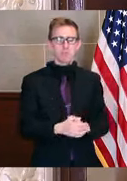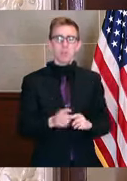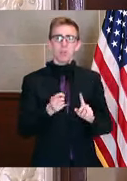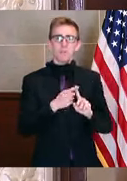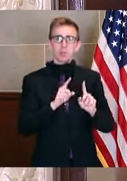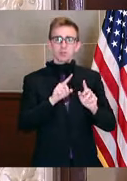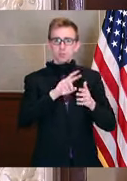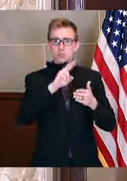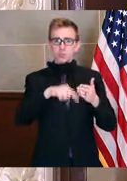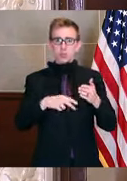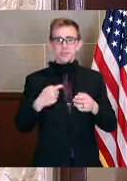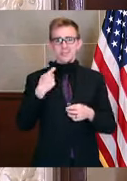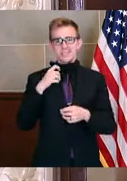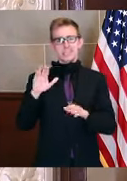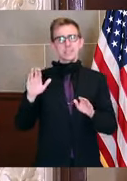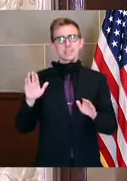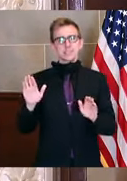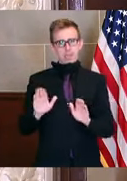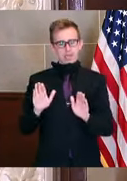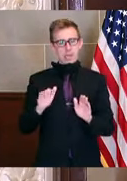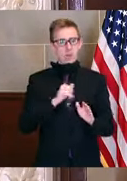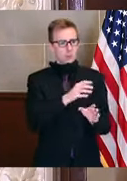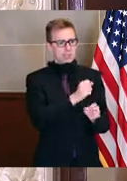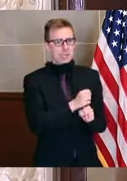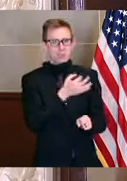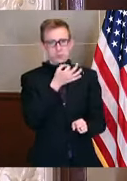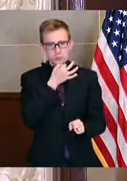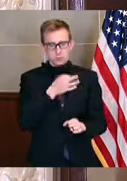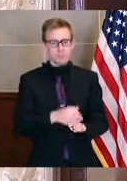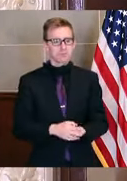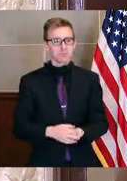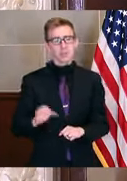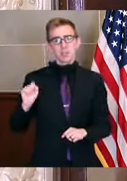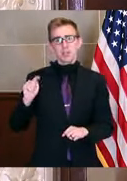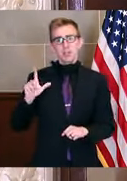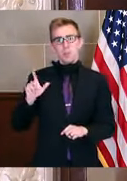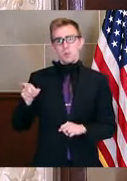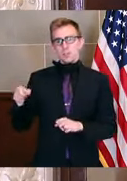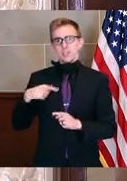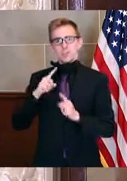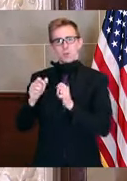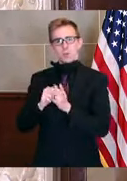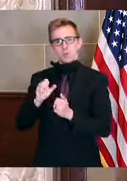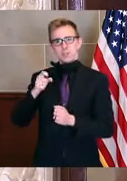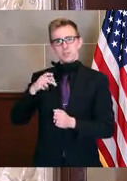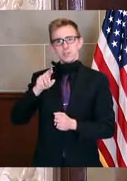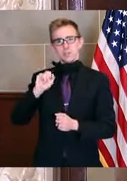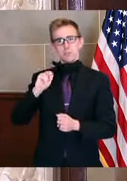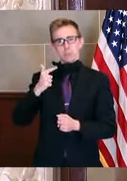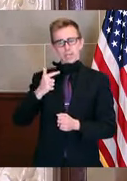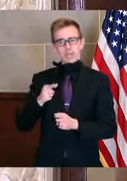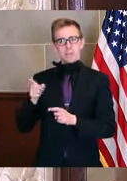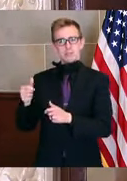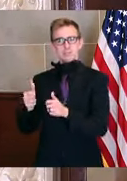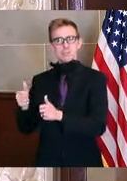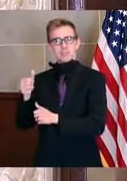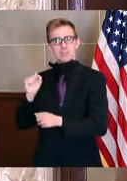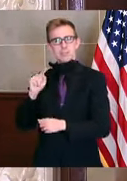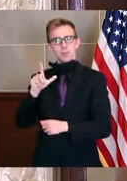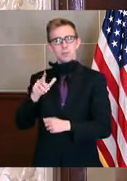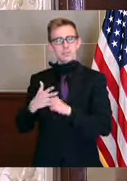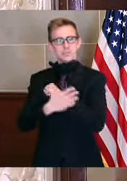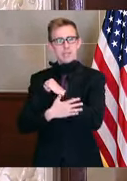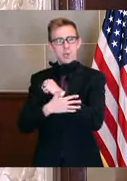back from Sunday. And that St. Louis, I talked to Spring, and you may know Schmidt, who's head of the St. Louis County Health